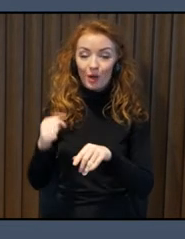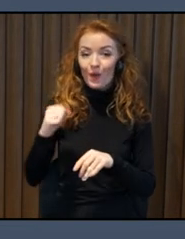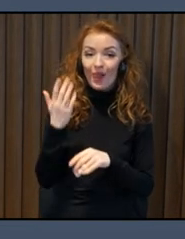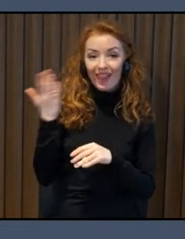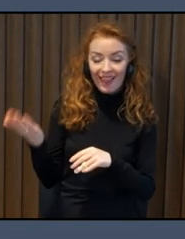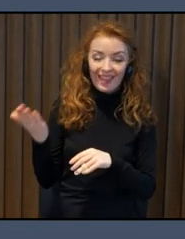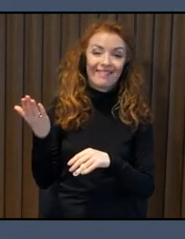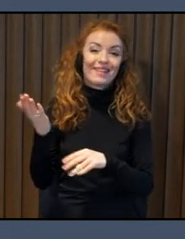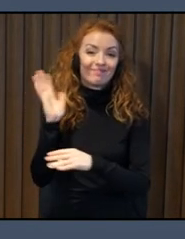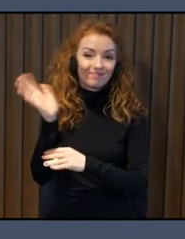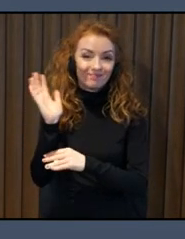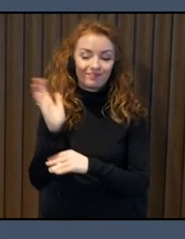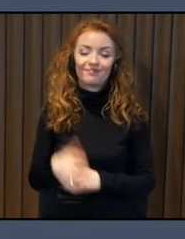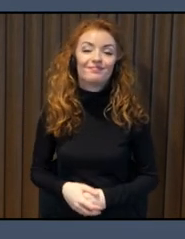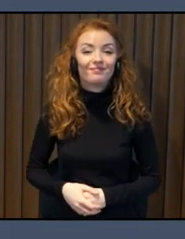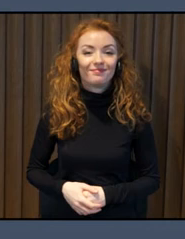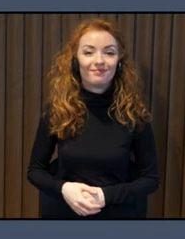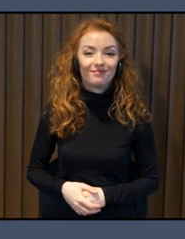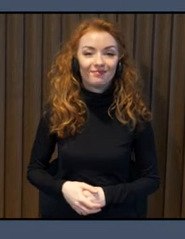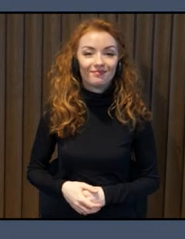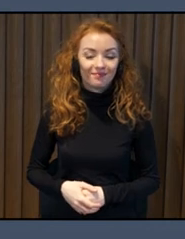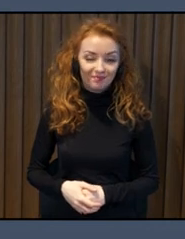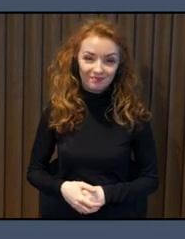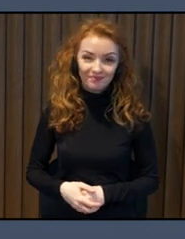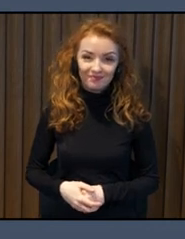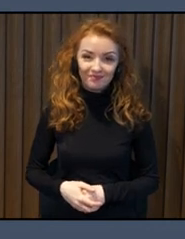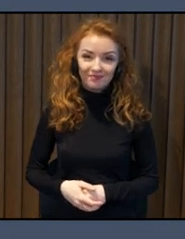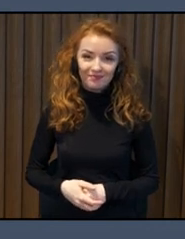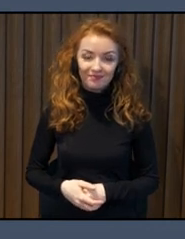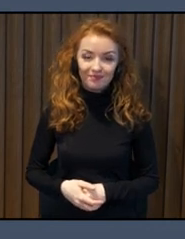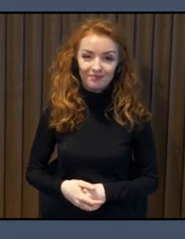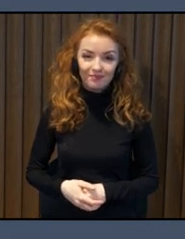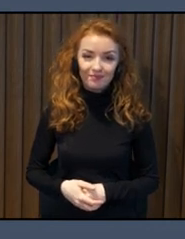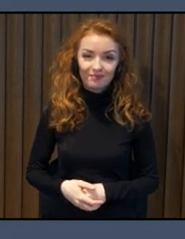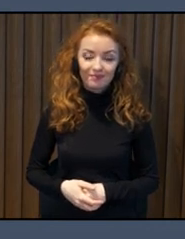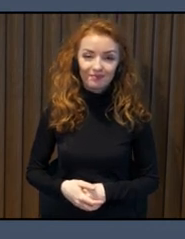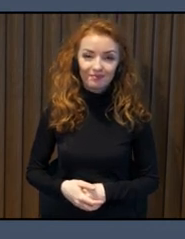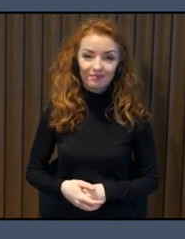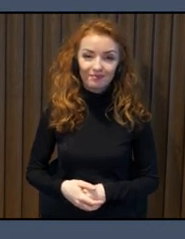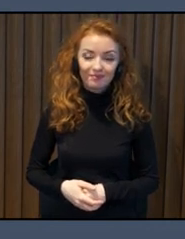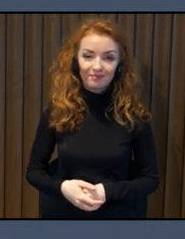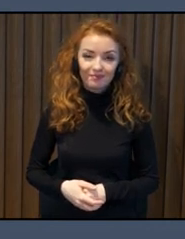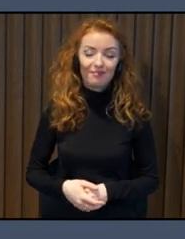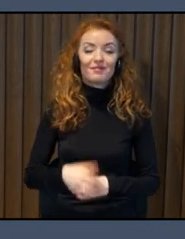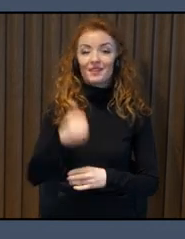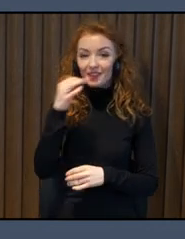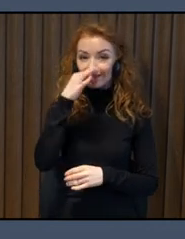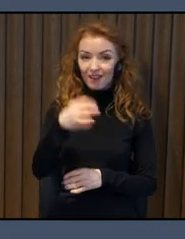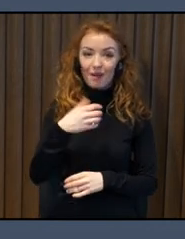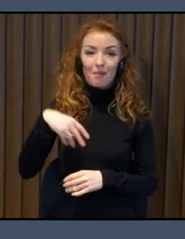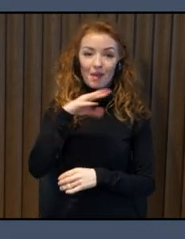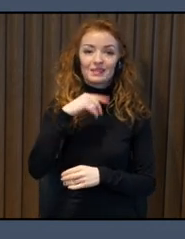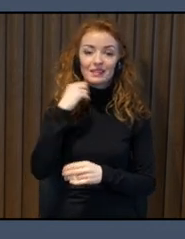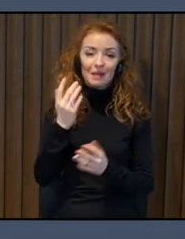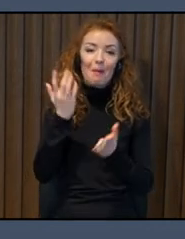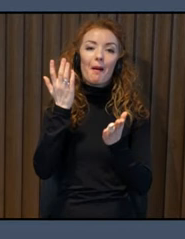So we want to finish this speech by